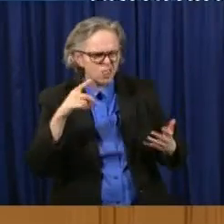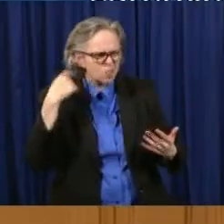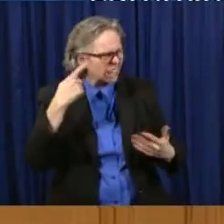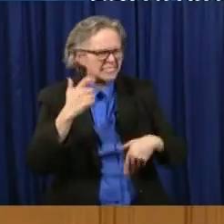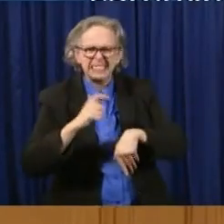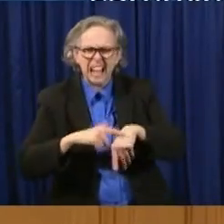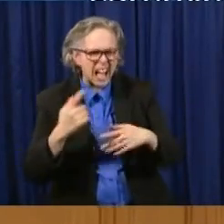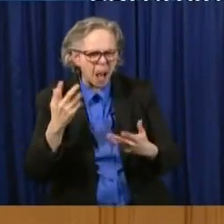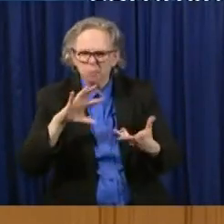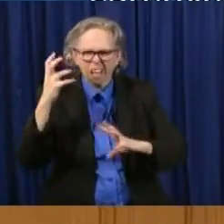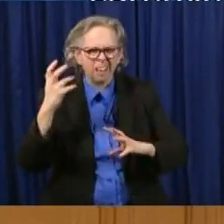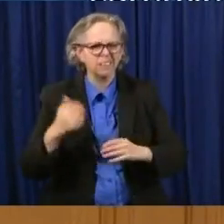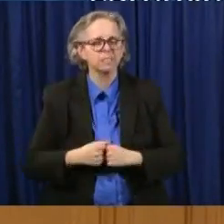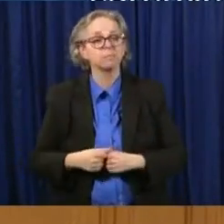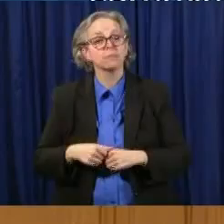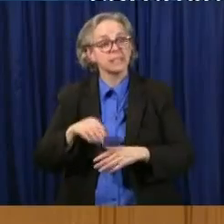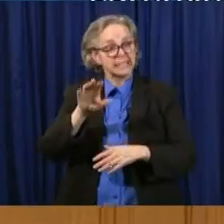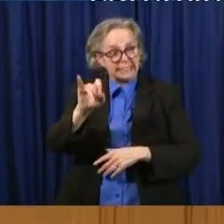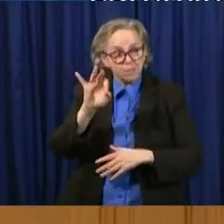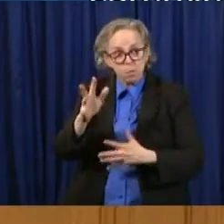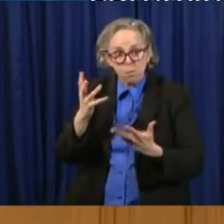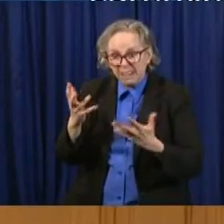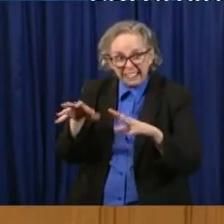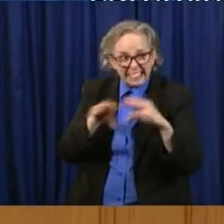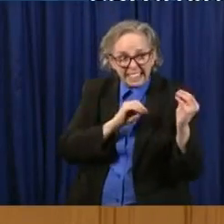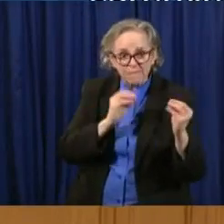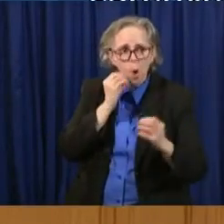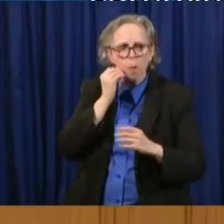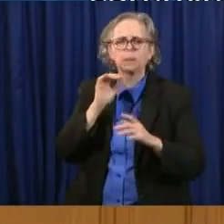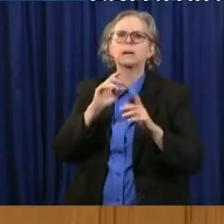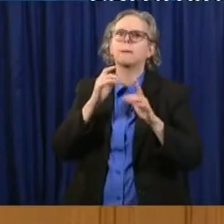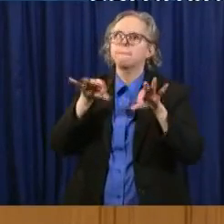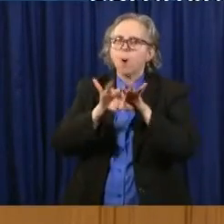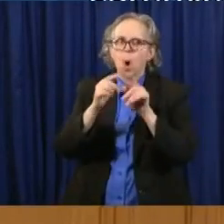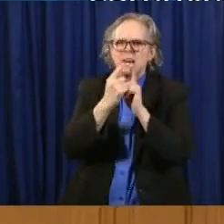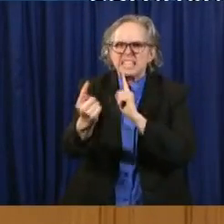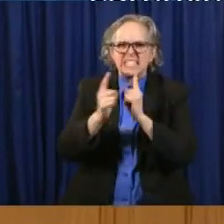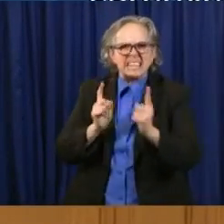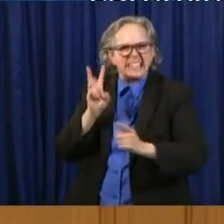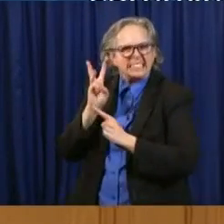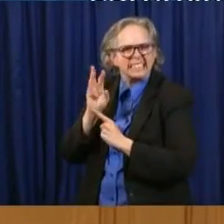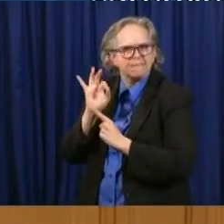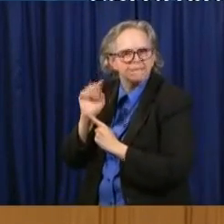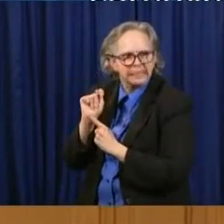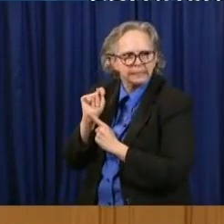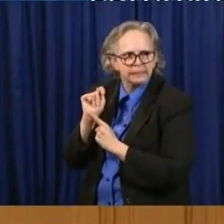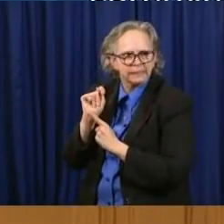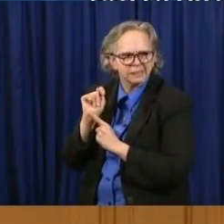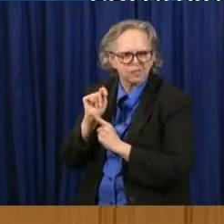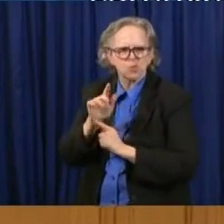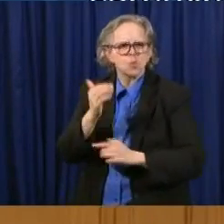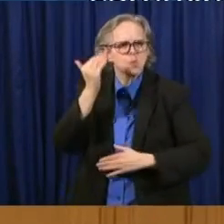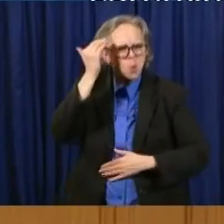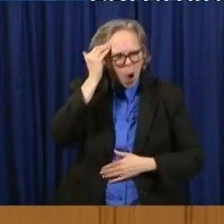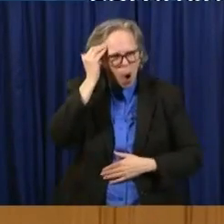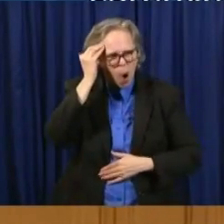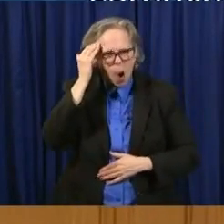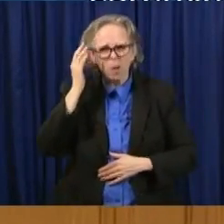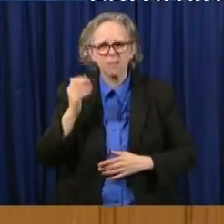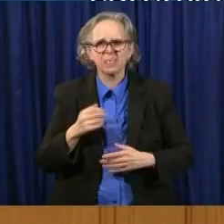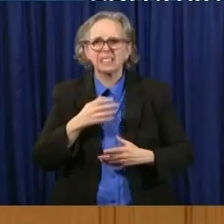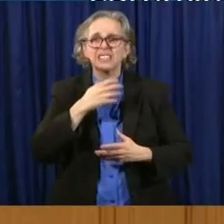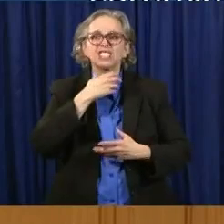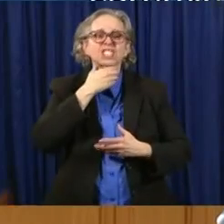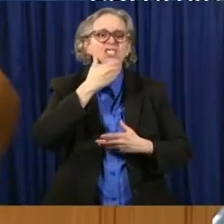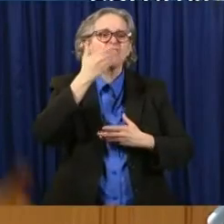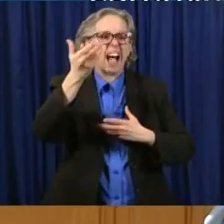now. If you must leave your home, make sure to stay at least six feet away from others. Do you know that's as long as a giraffe's neck? Cover your mouth when you're